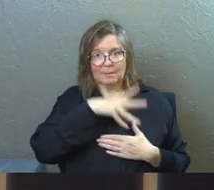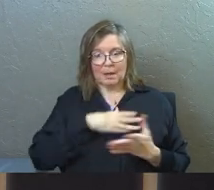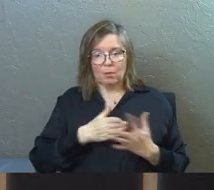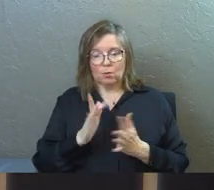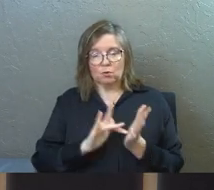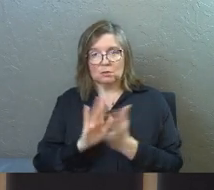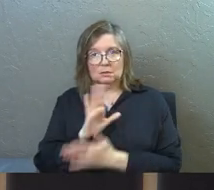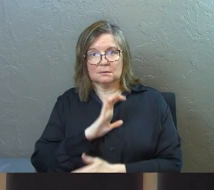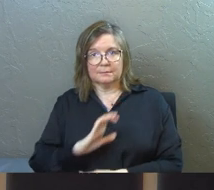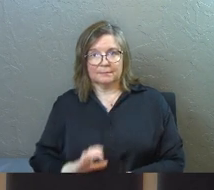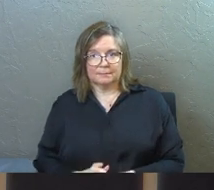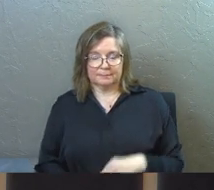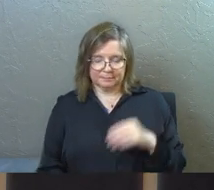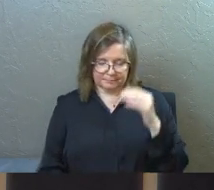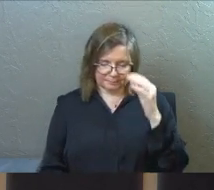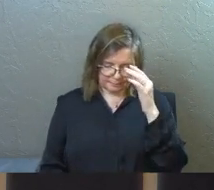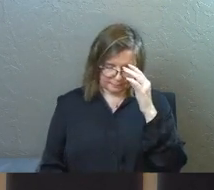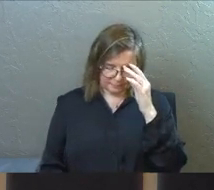Christ Jesus.